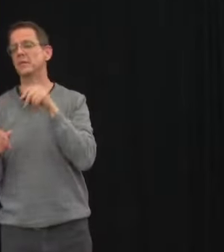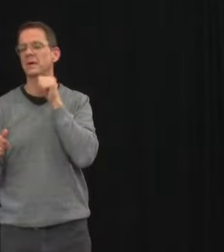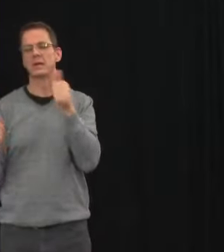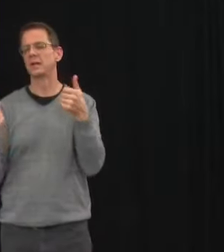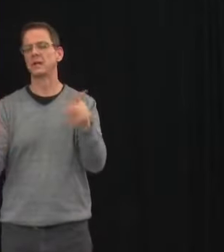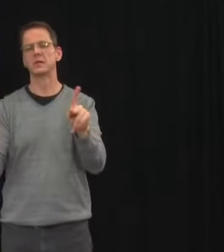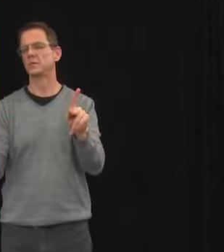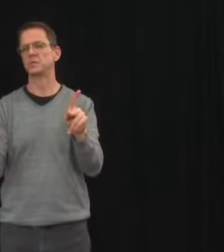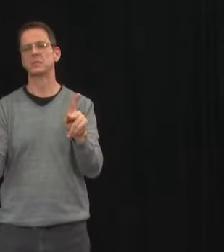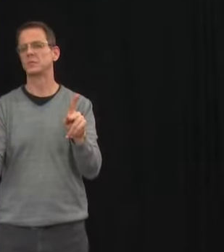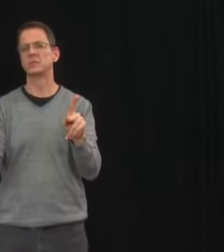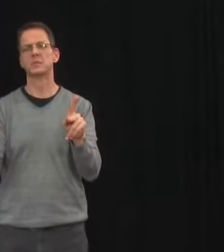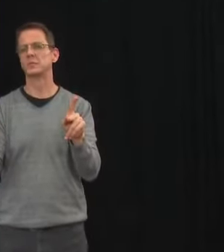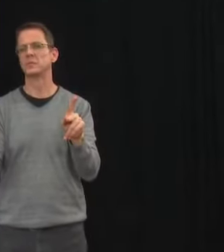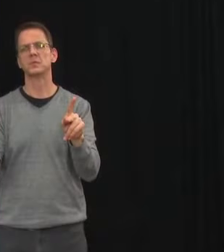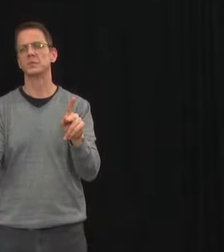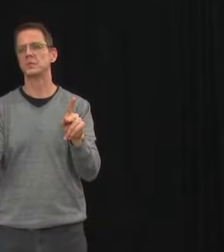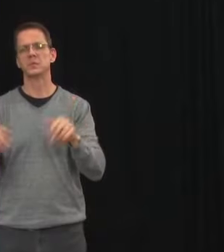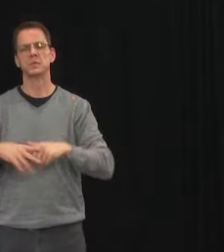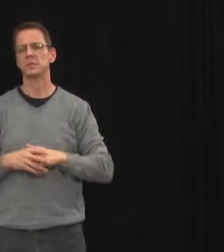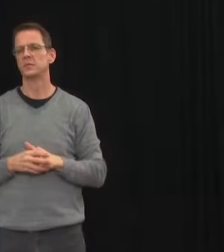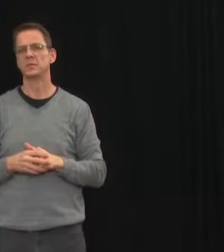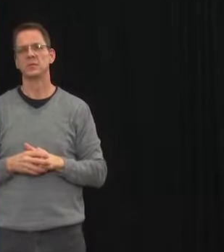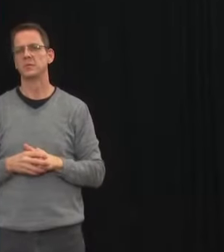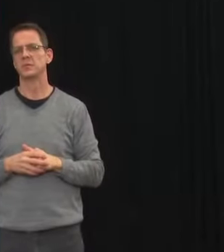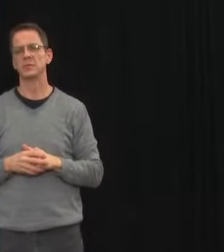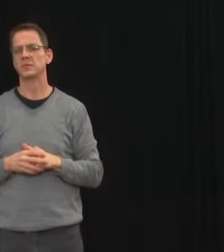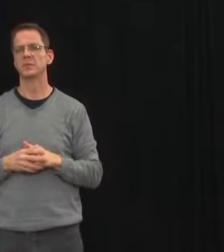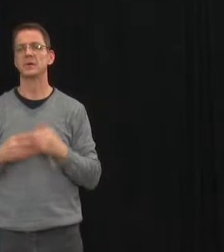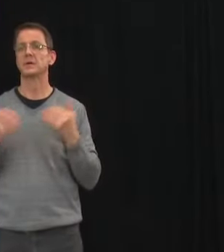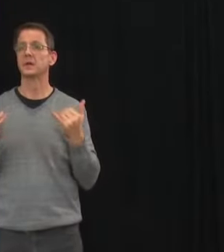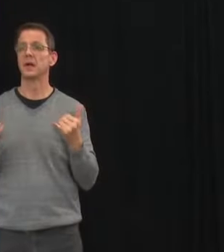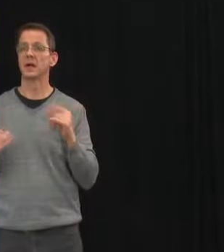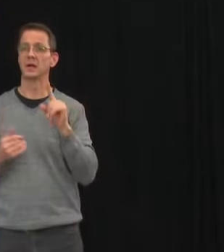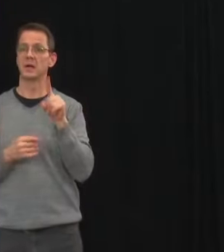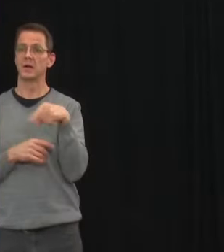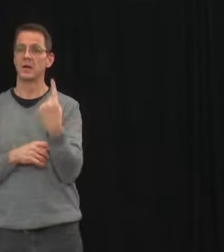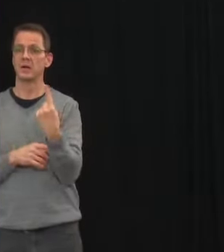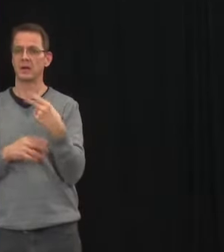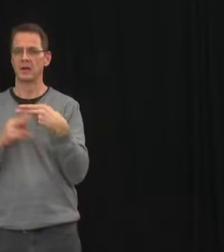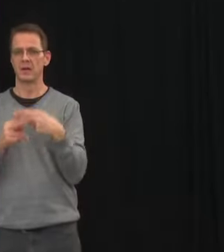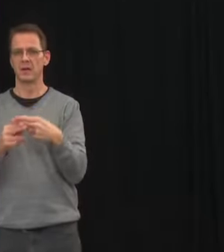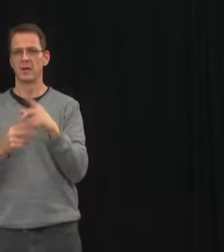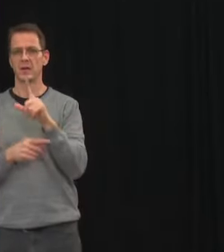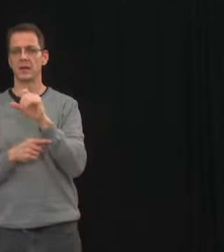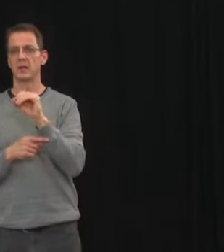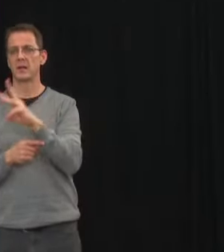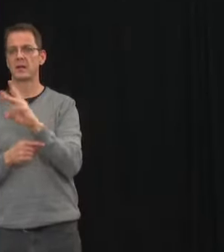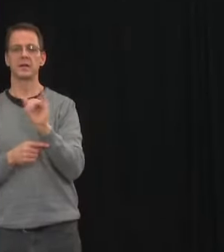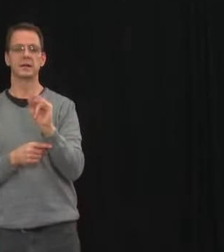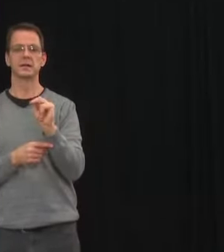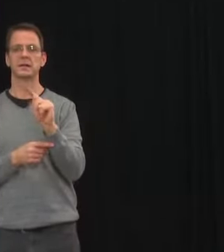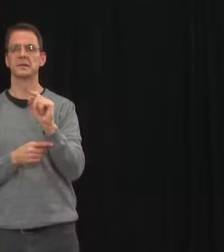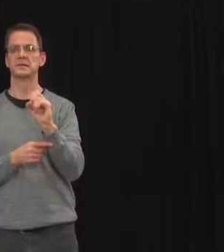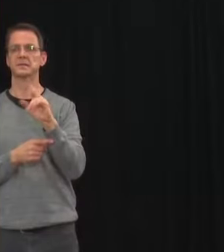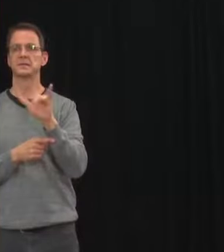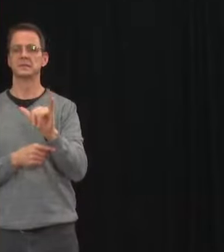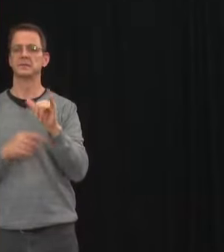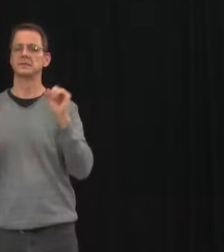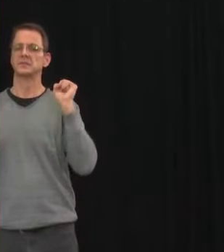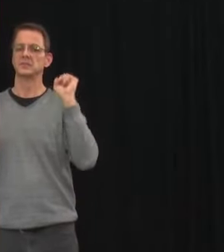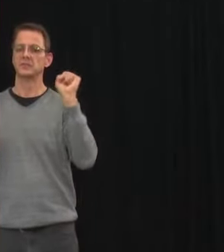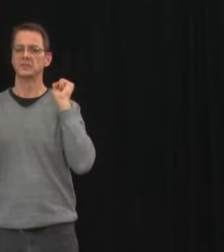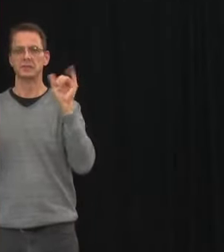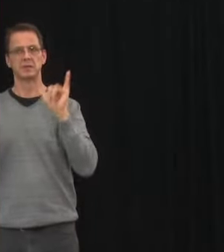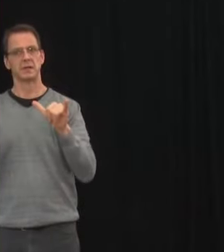intensity. We also wanted to offer more flexibility while keeping safety and as Premier noted